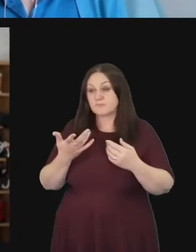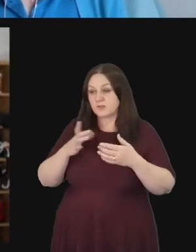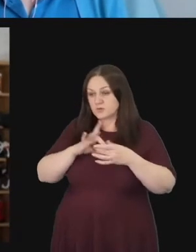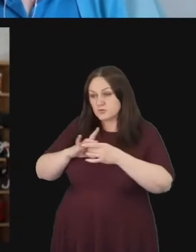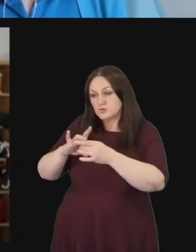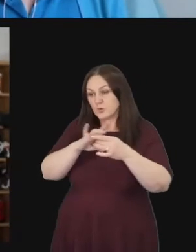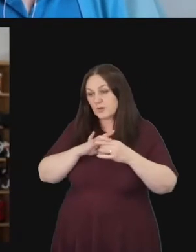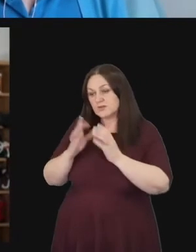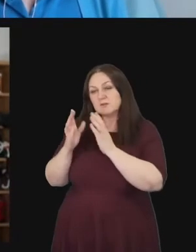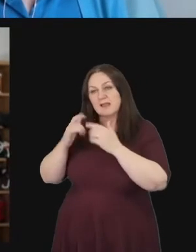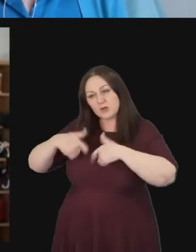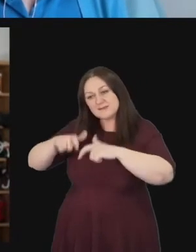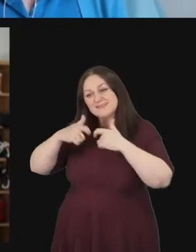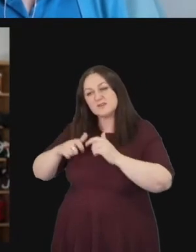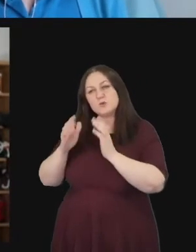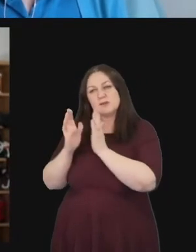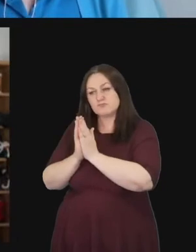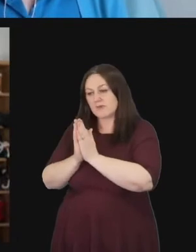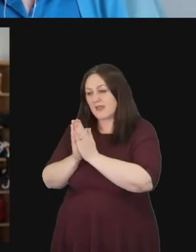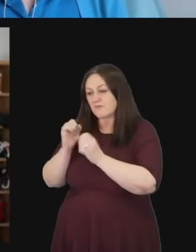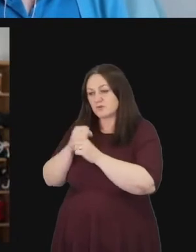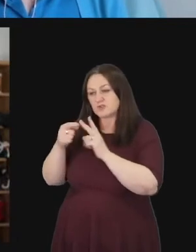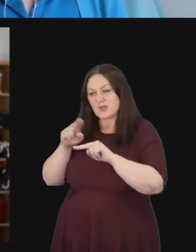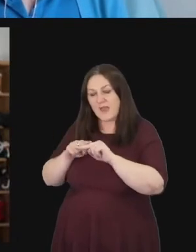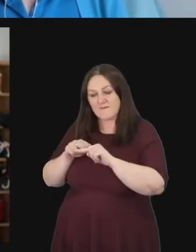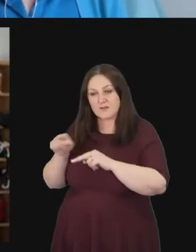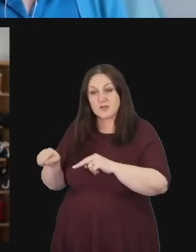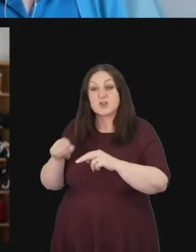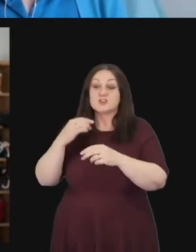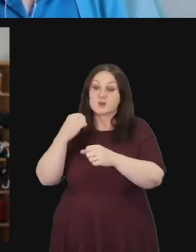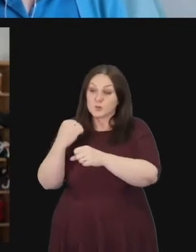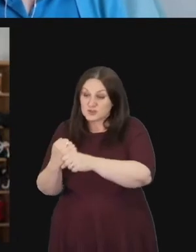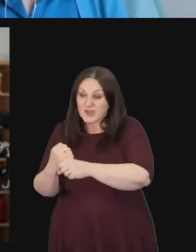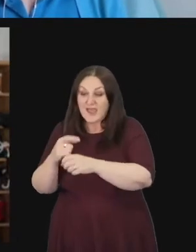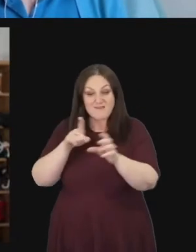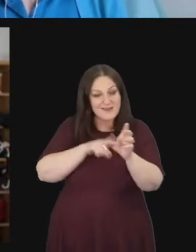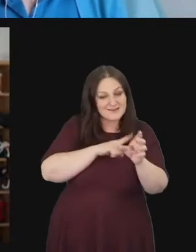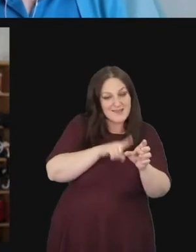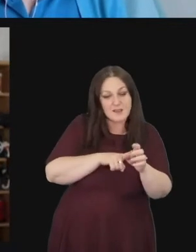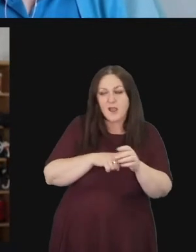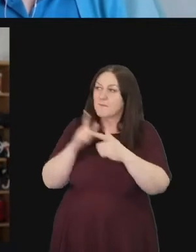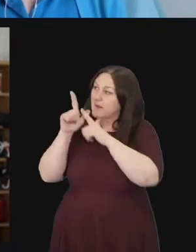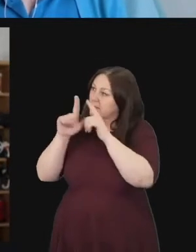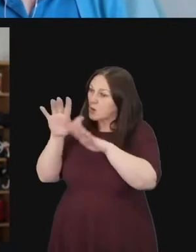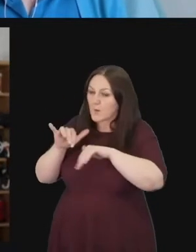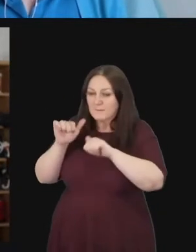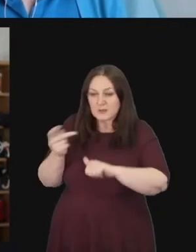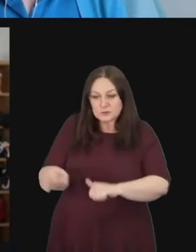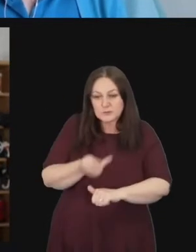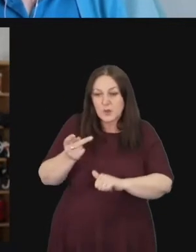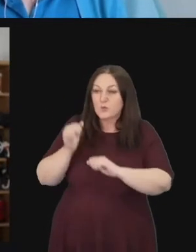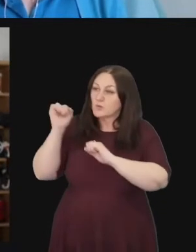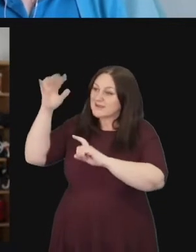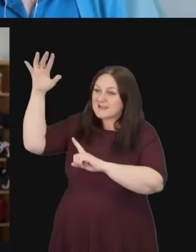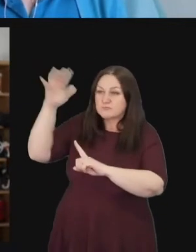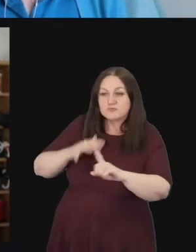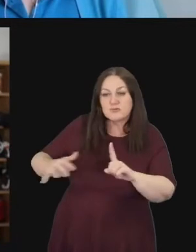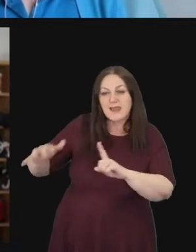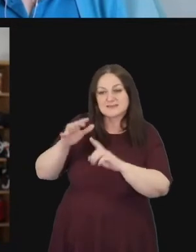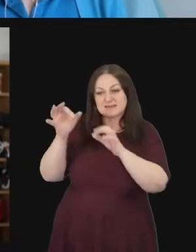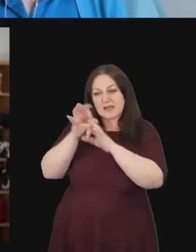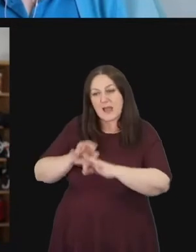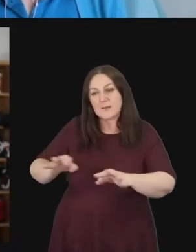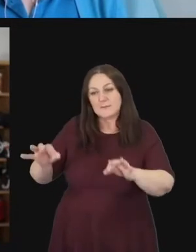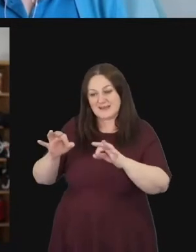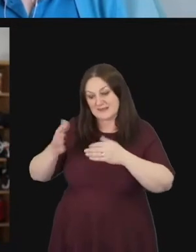unfolds. Jeff, Yinka, may the Lord bless you both with his presence and peace and empowering in all that